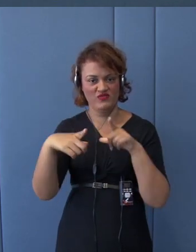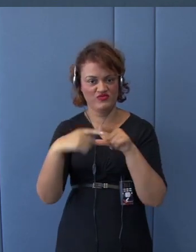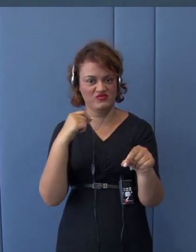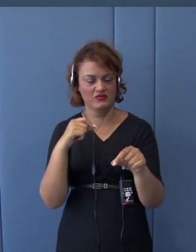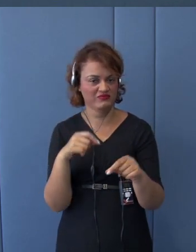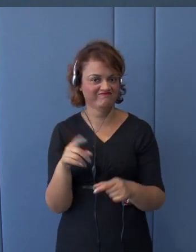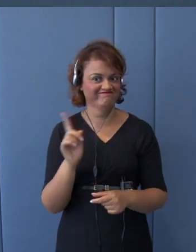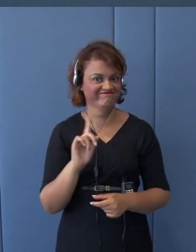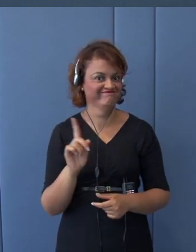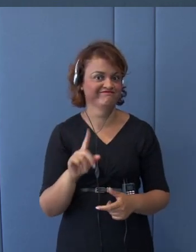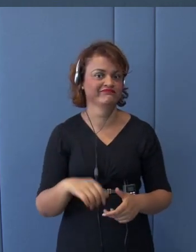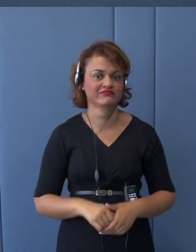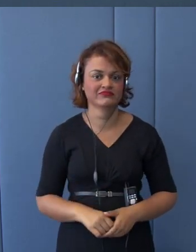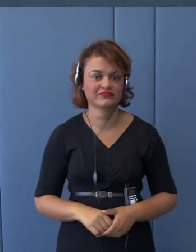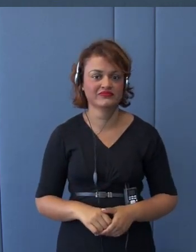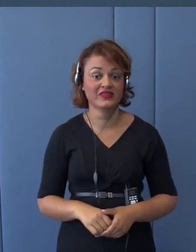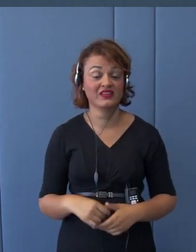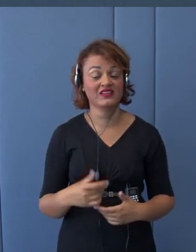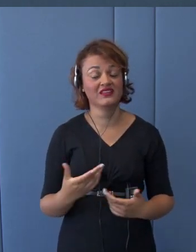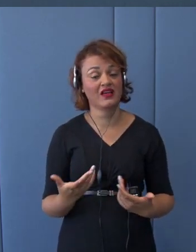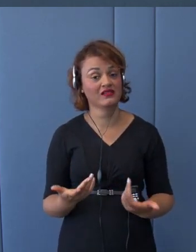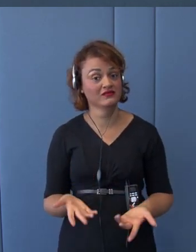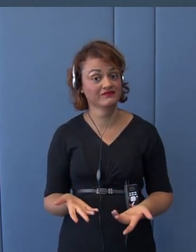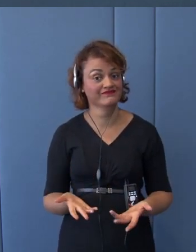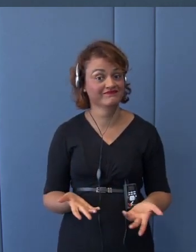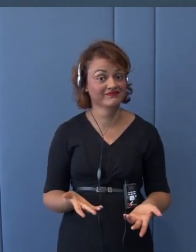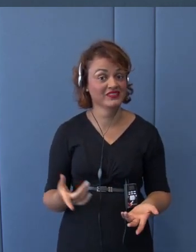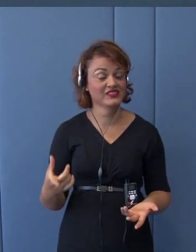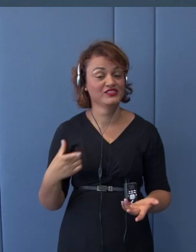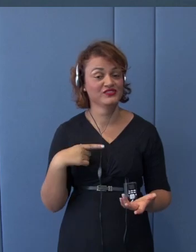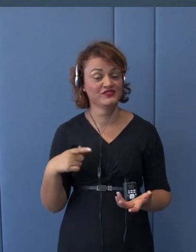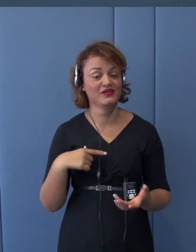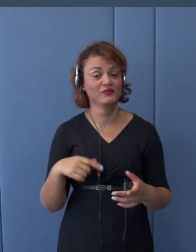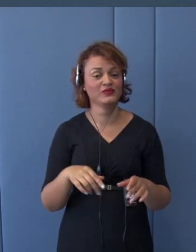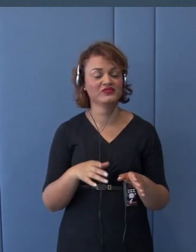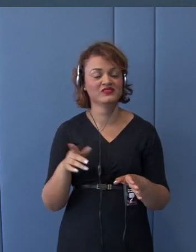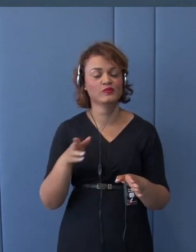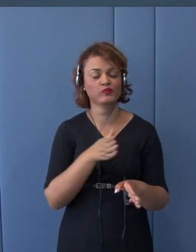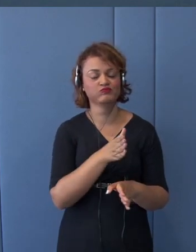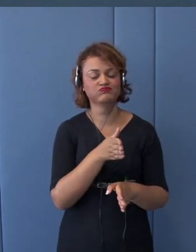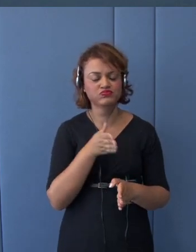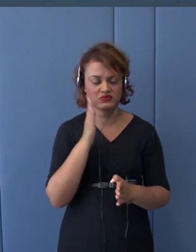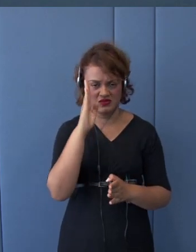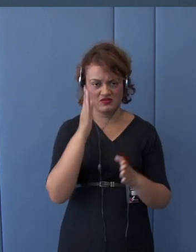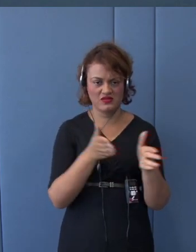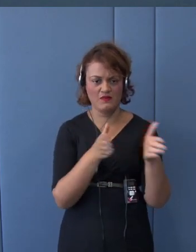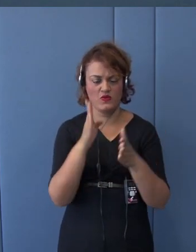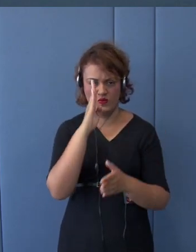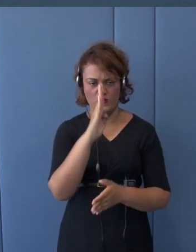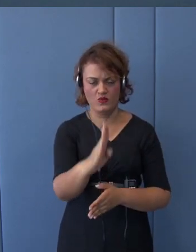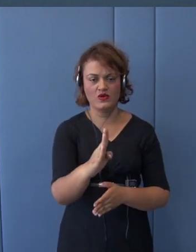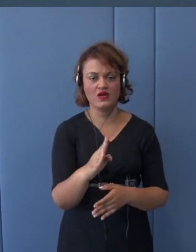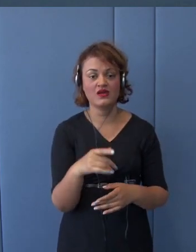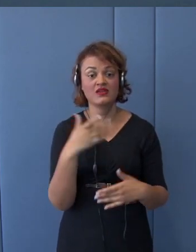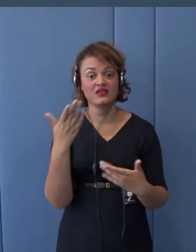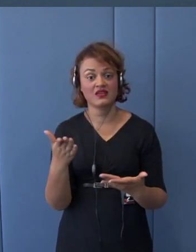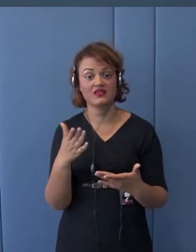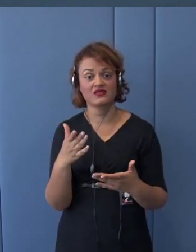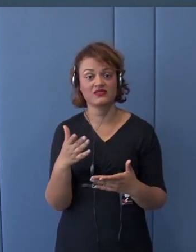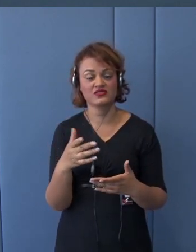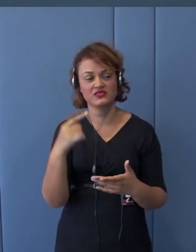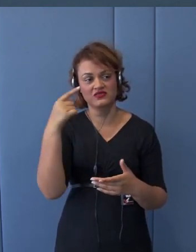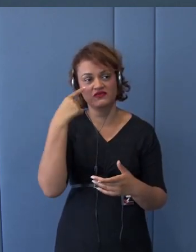kind of unilateral sanctions imposed by United States on Japan. And that, what we experienced in the 1980s.